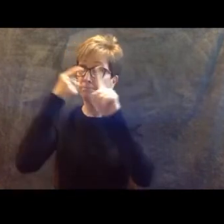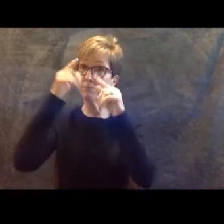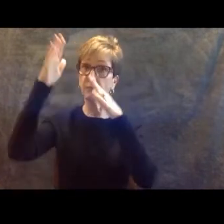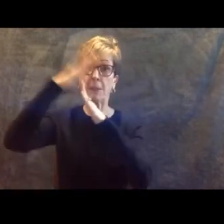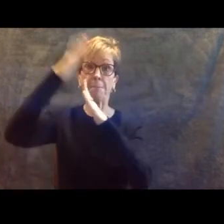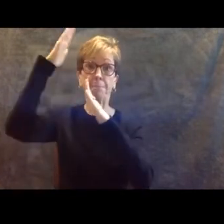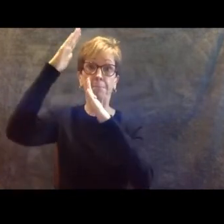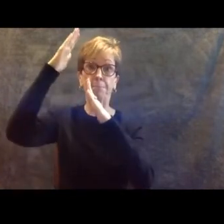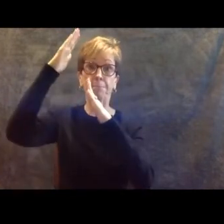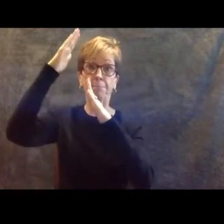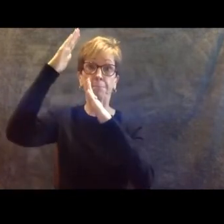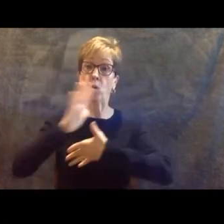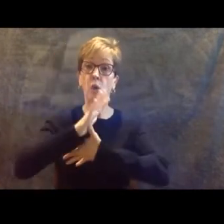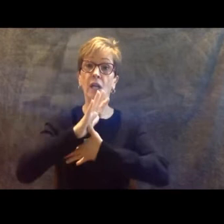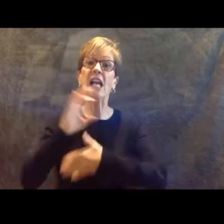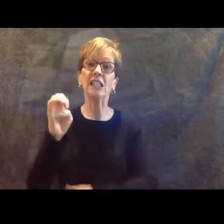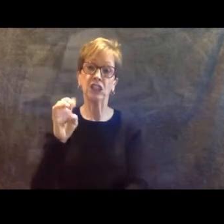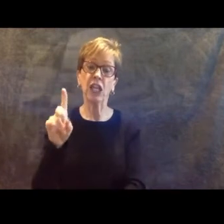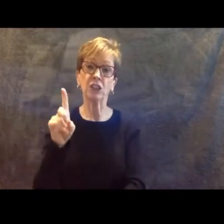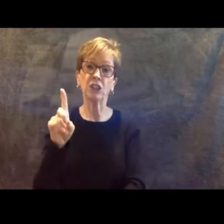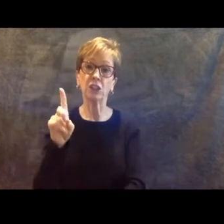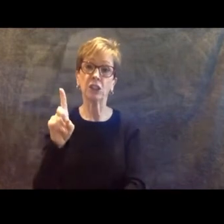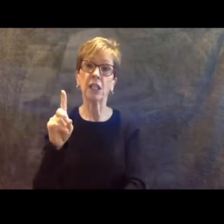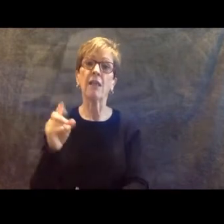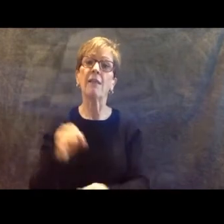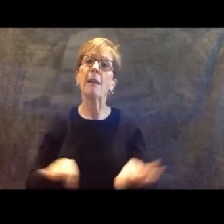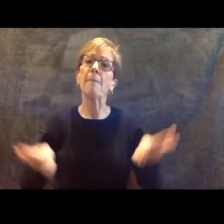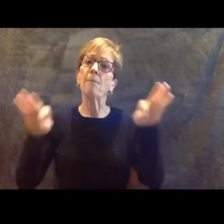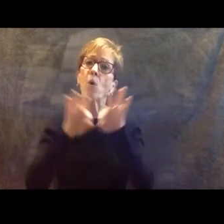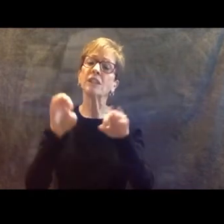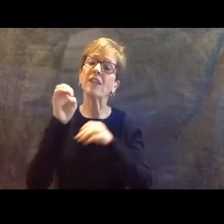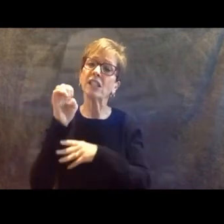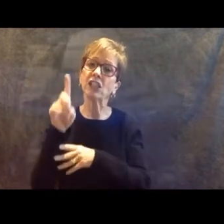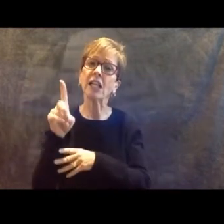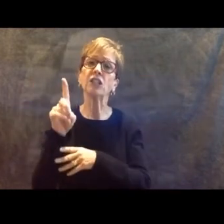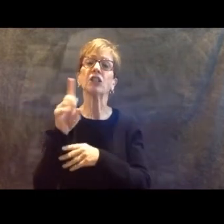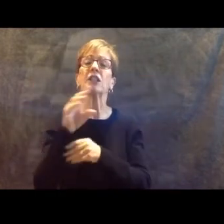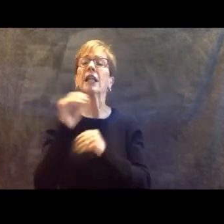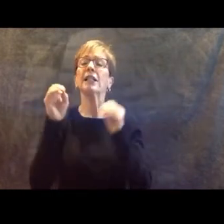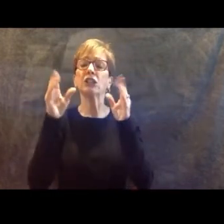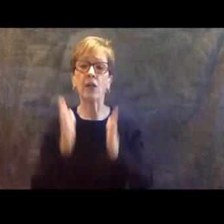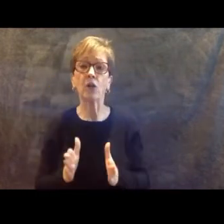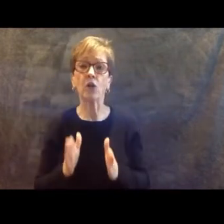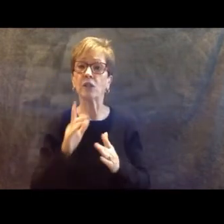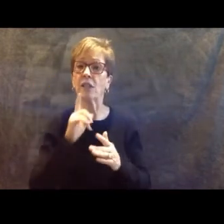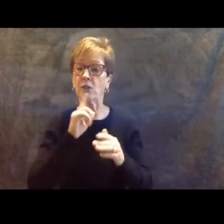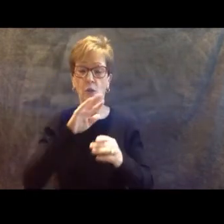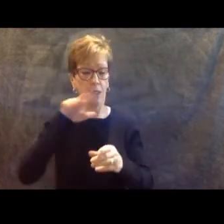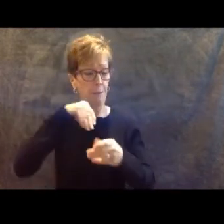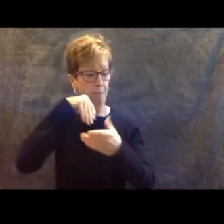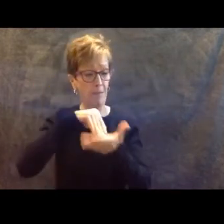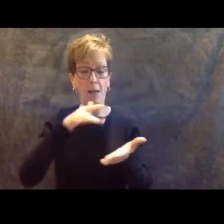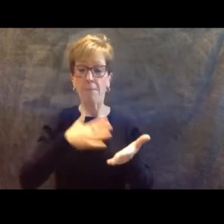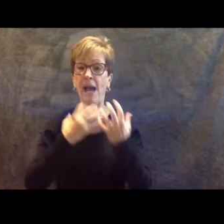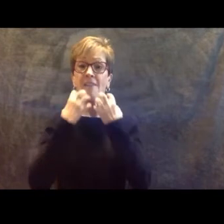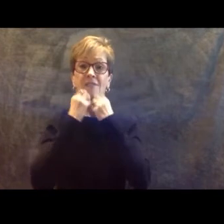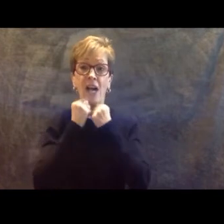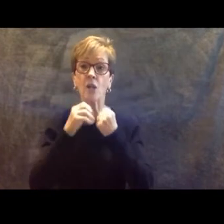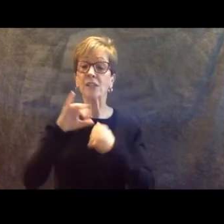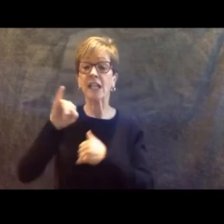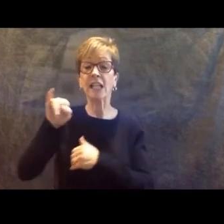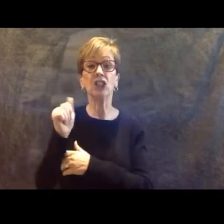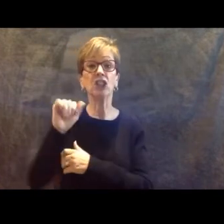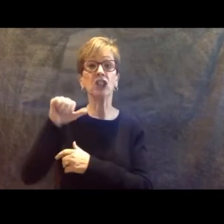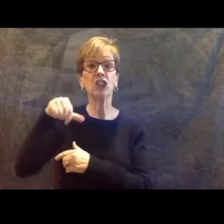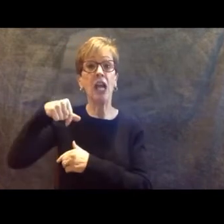The importance of educators and education is at the core of my values, of Jacqueline's values, of this entire administration's